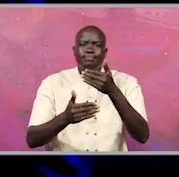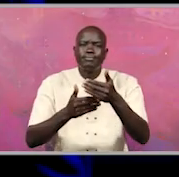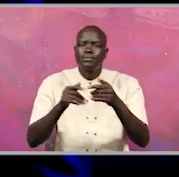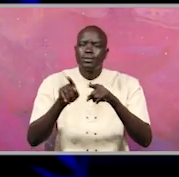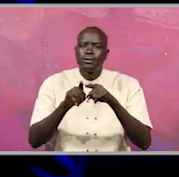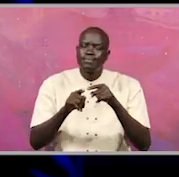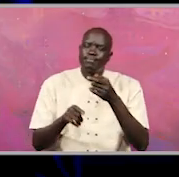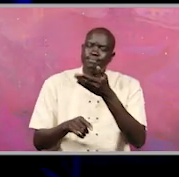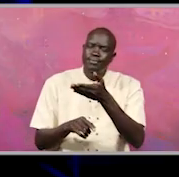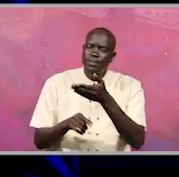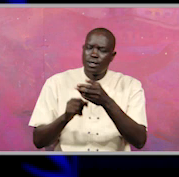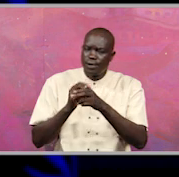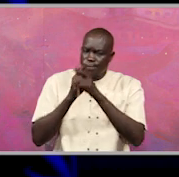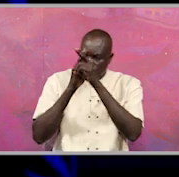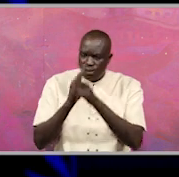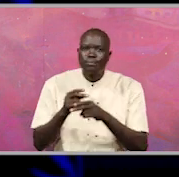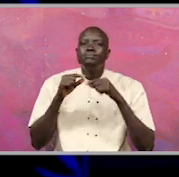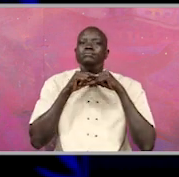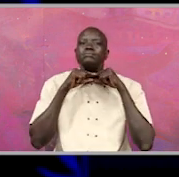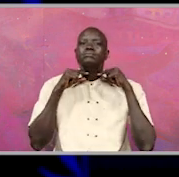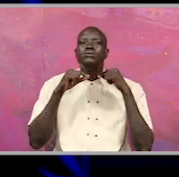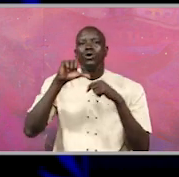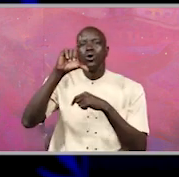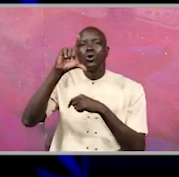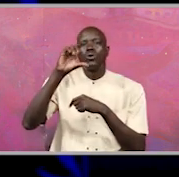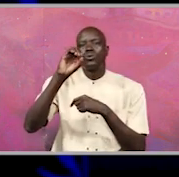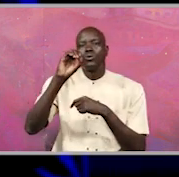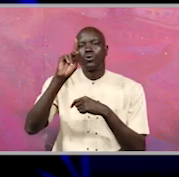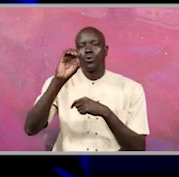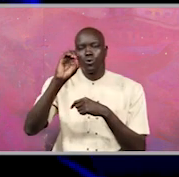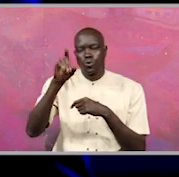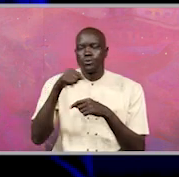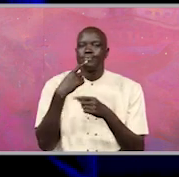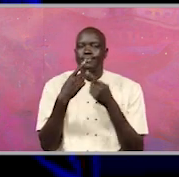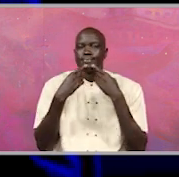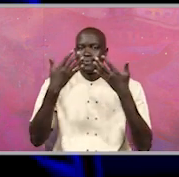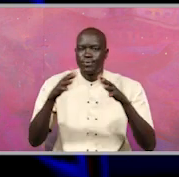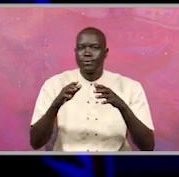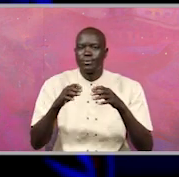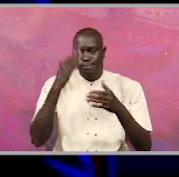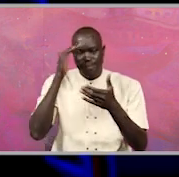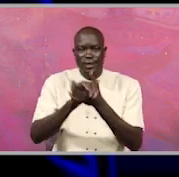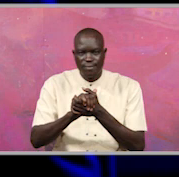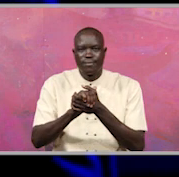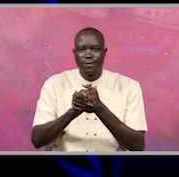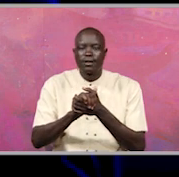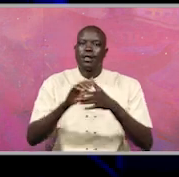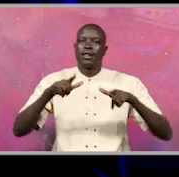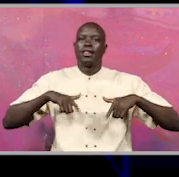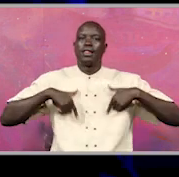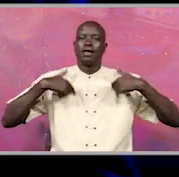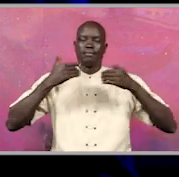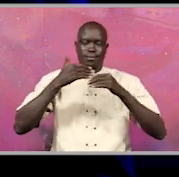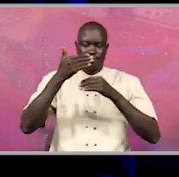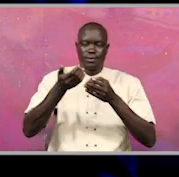Okodo, who they believe that there is life after death. When